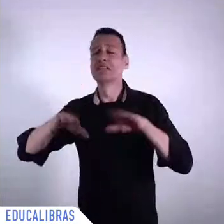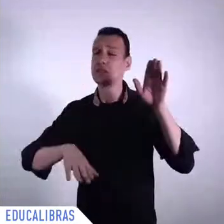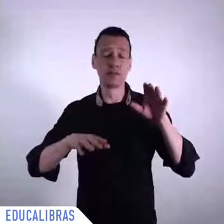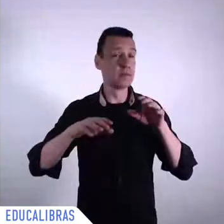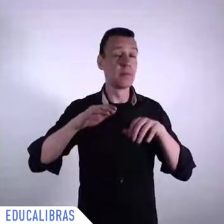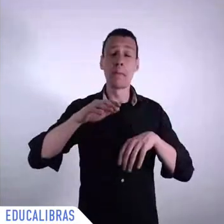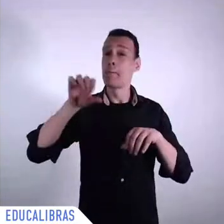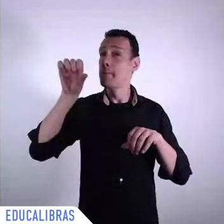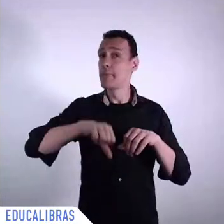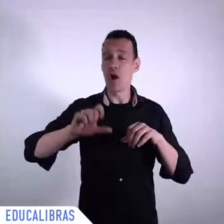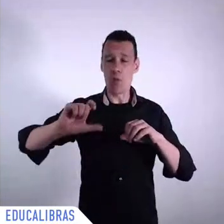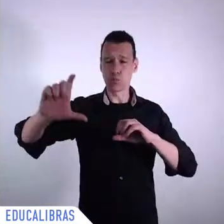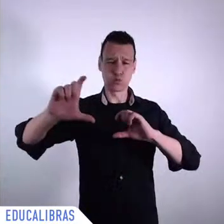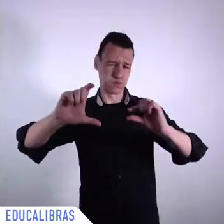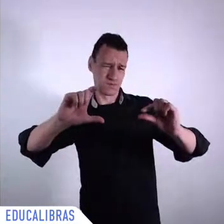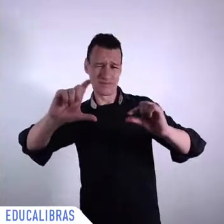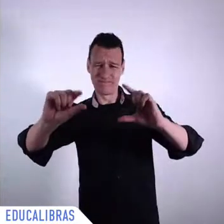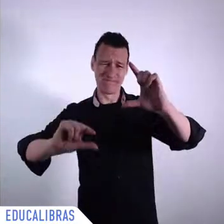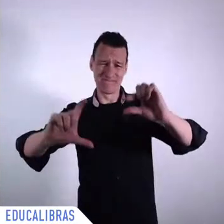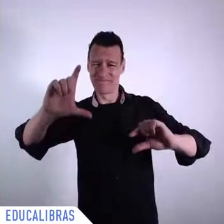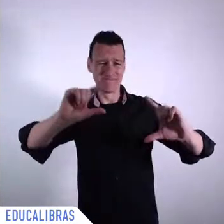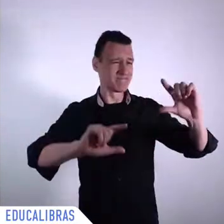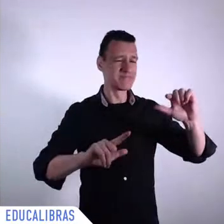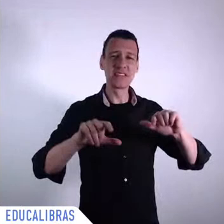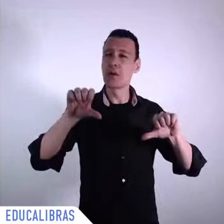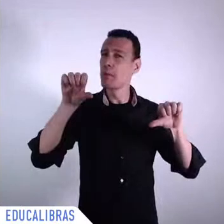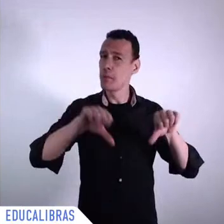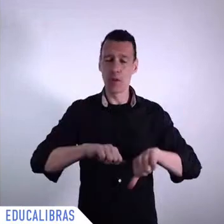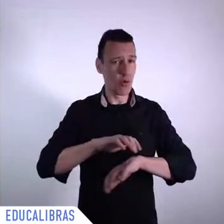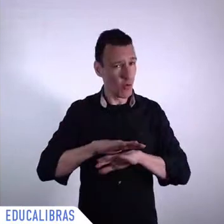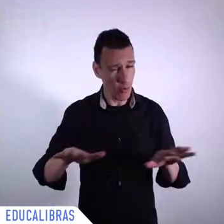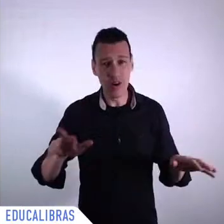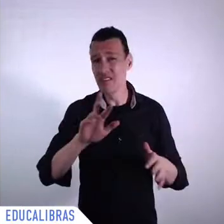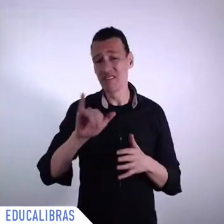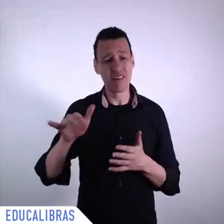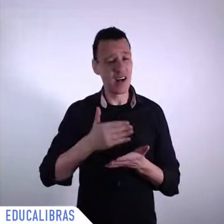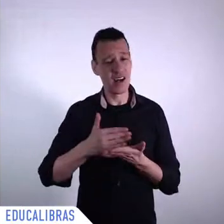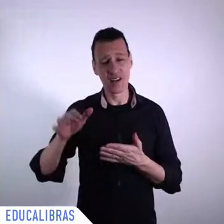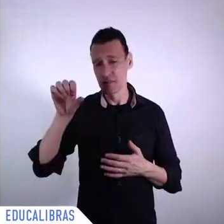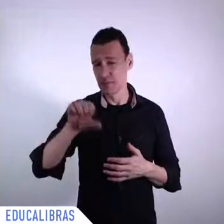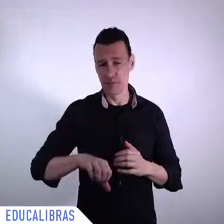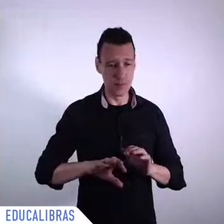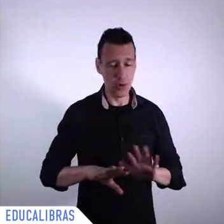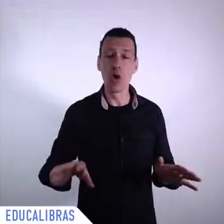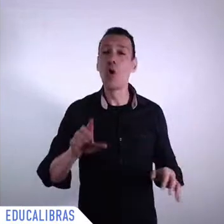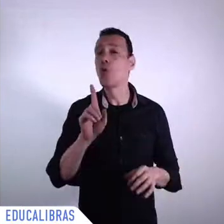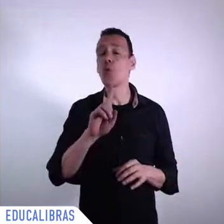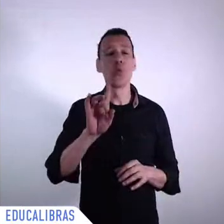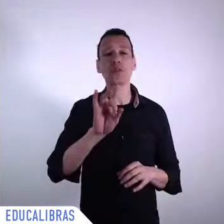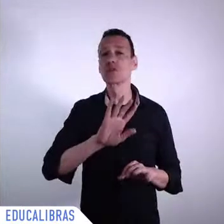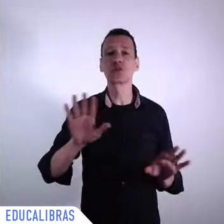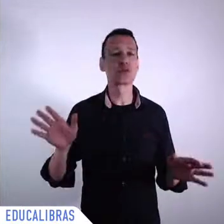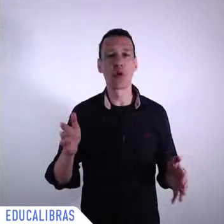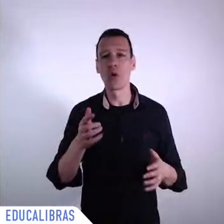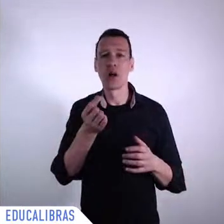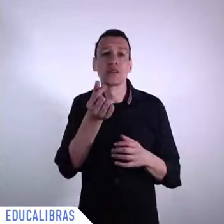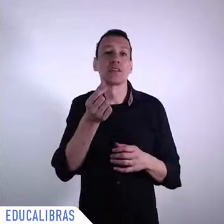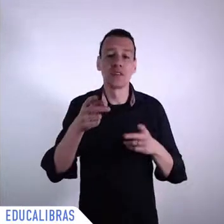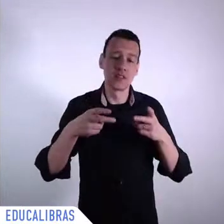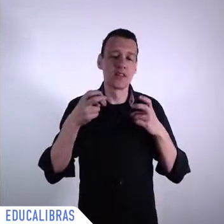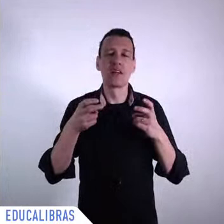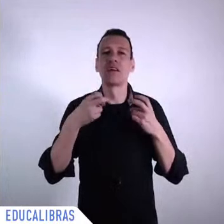need to also always discuss the multiple dimensions of what we call the matrix of social inequality